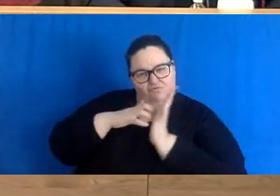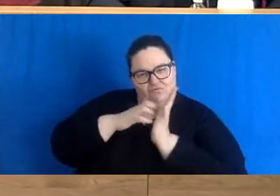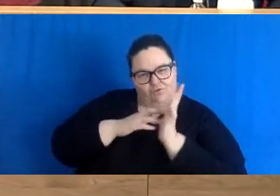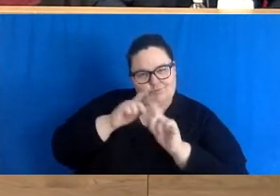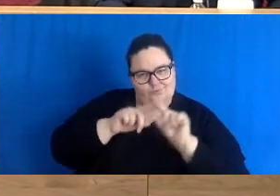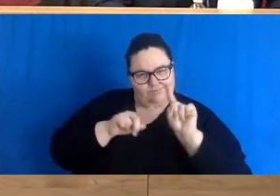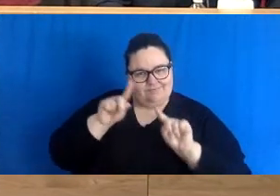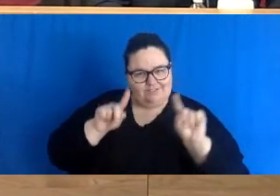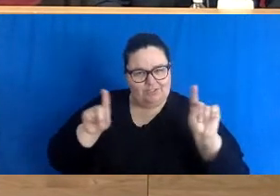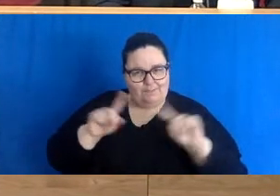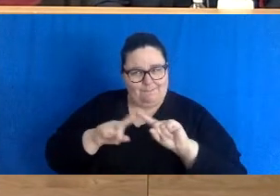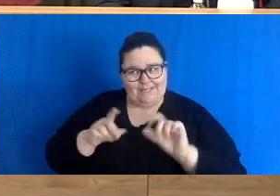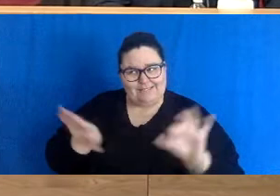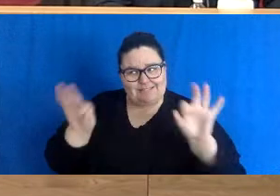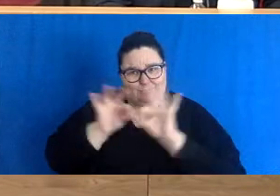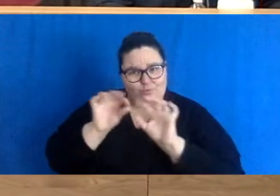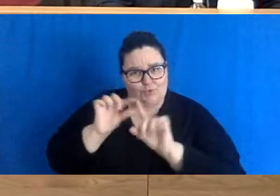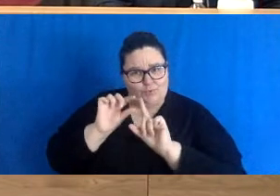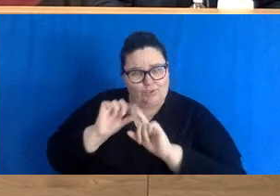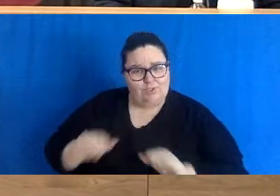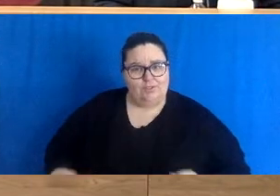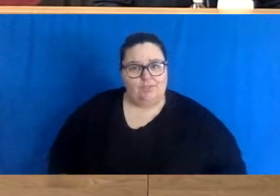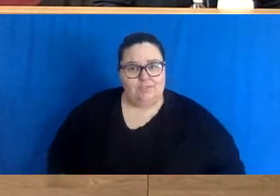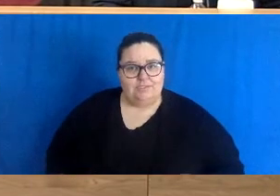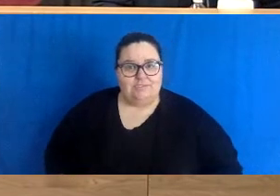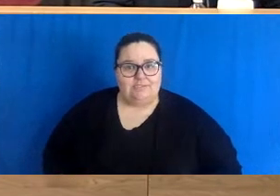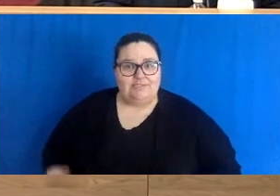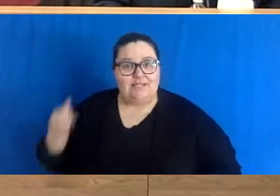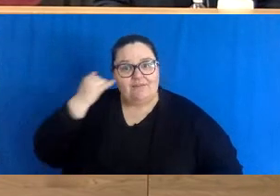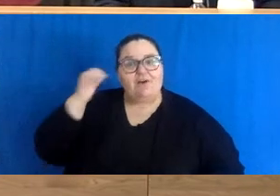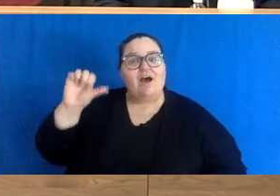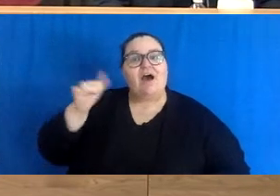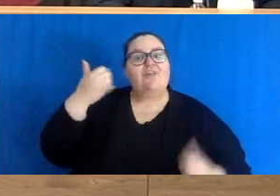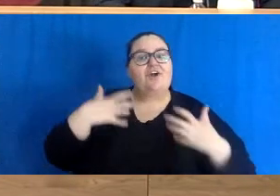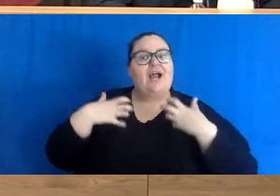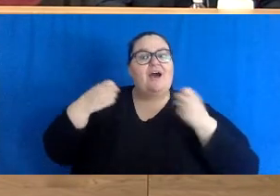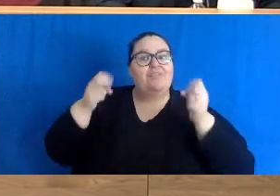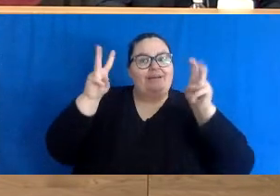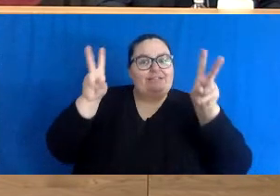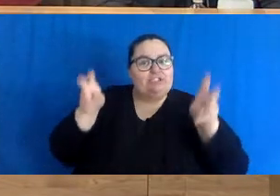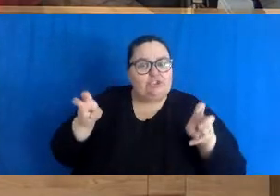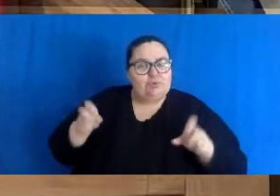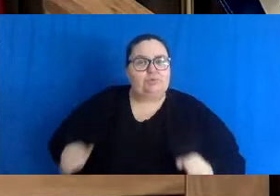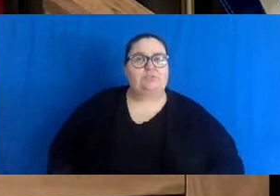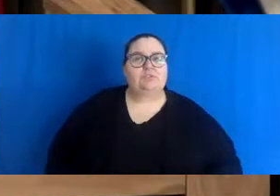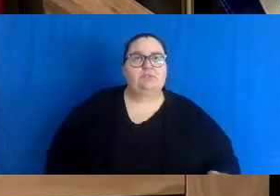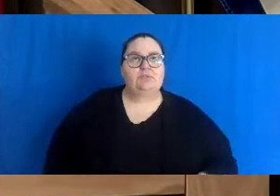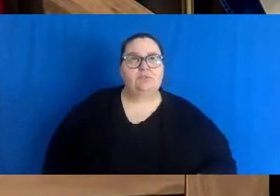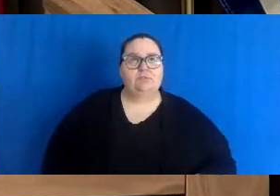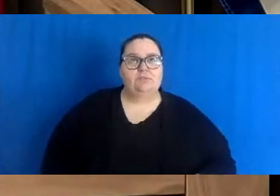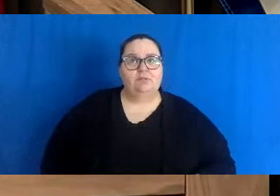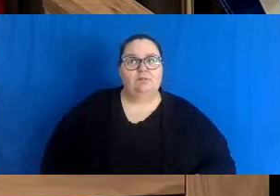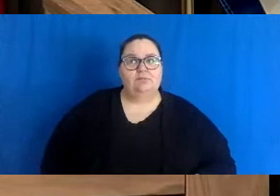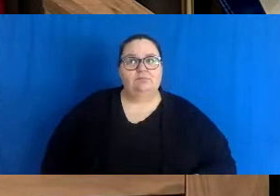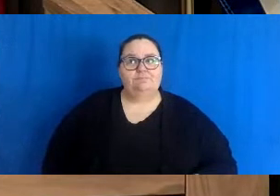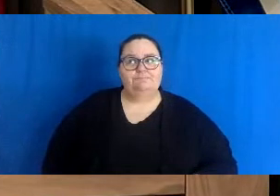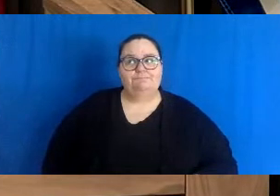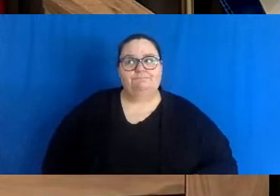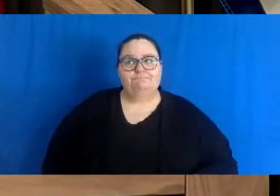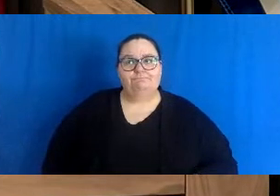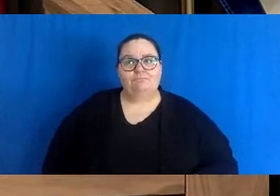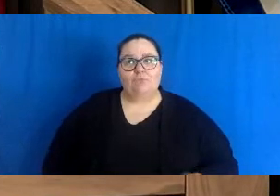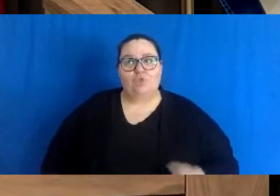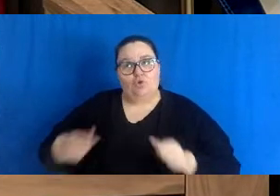people take seriously and if you have other mitigating factors you know vaccinations in addition to public safety rules